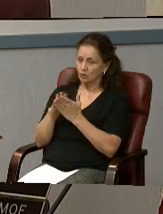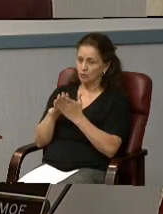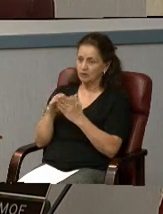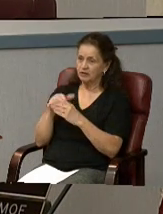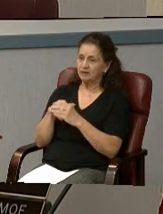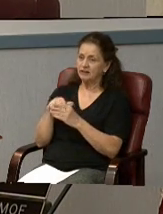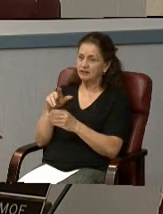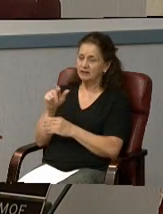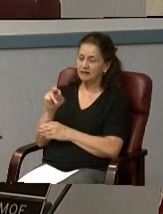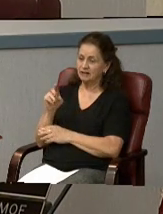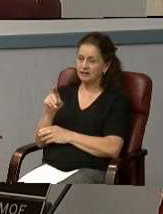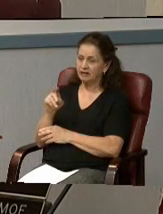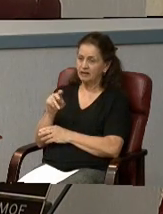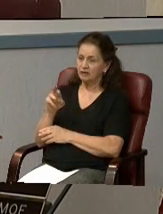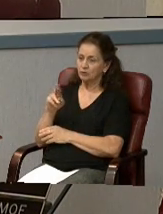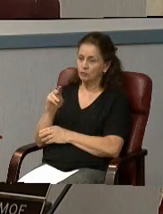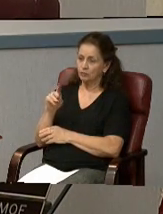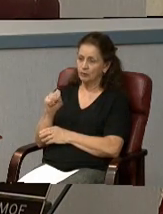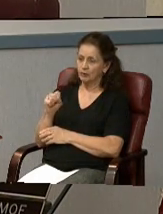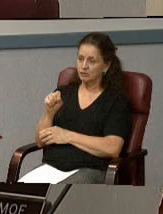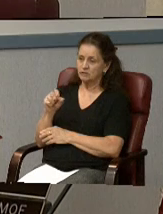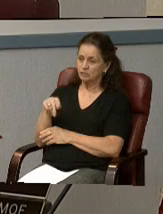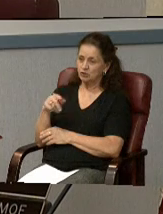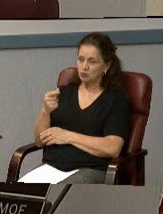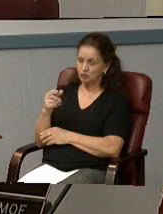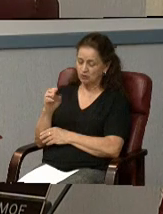of Prince George's County, Maryland, and Lieber